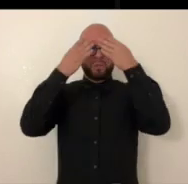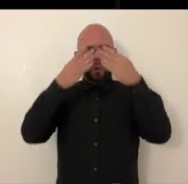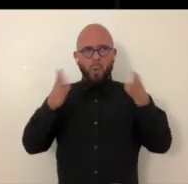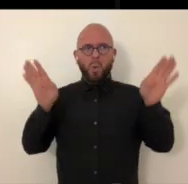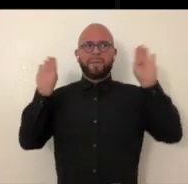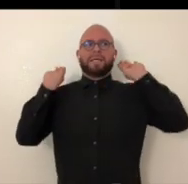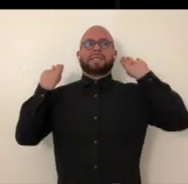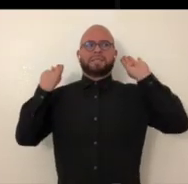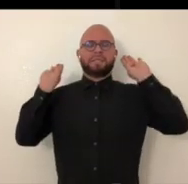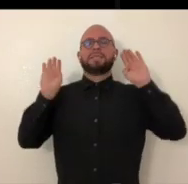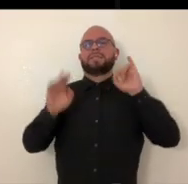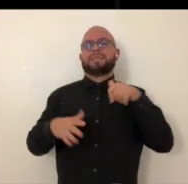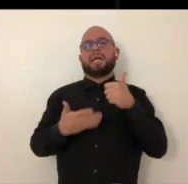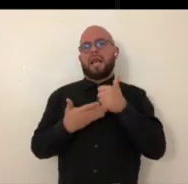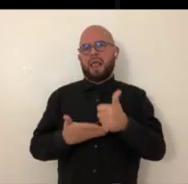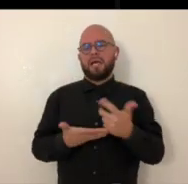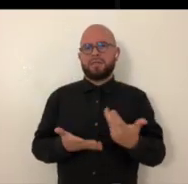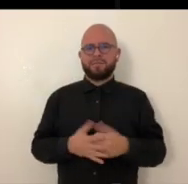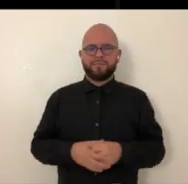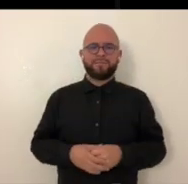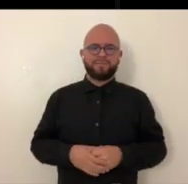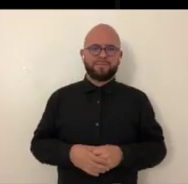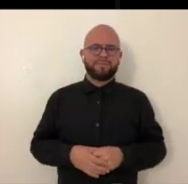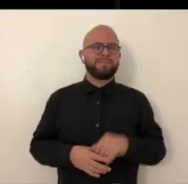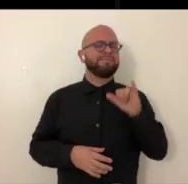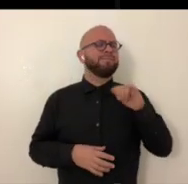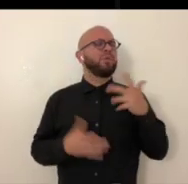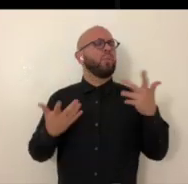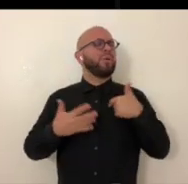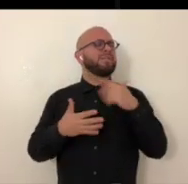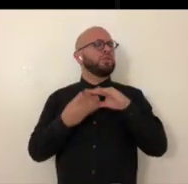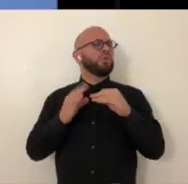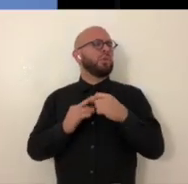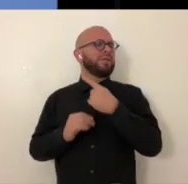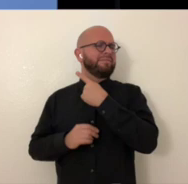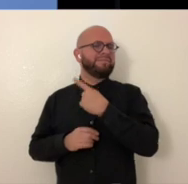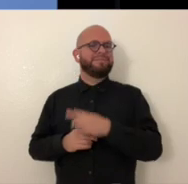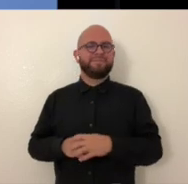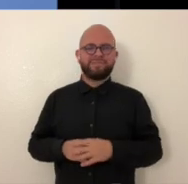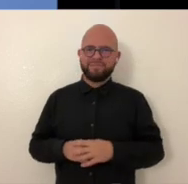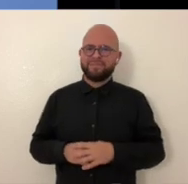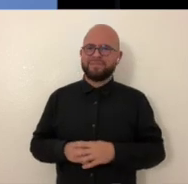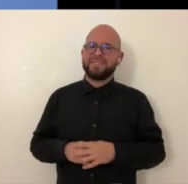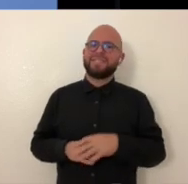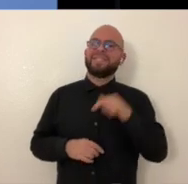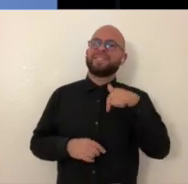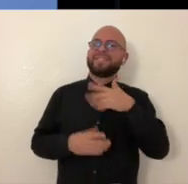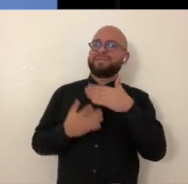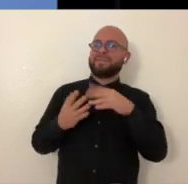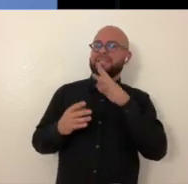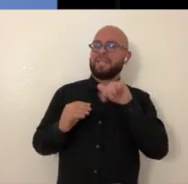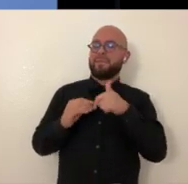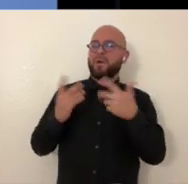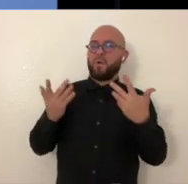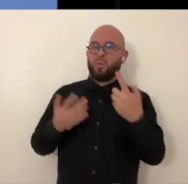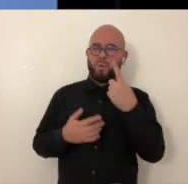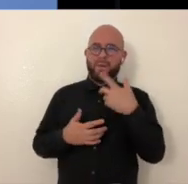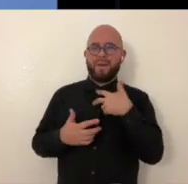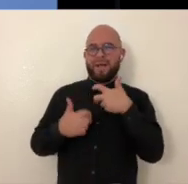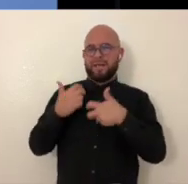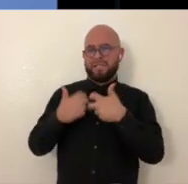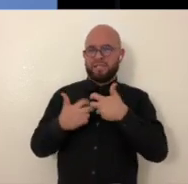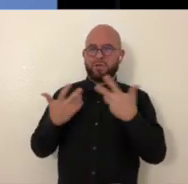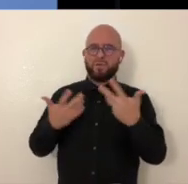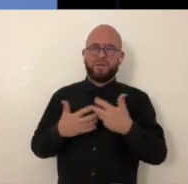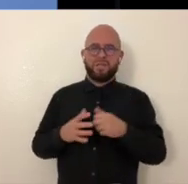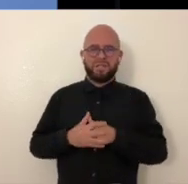you know, an open perspective is definitely really helpful. What is the story behind this? This is a piece kind